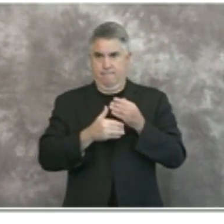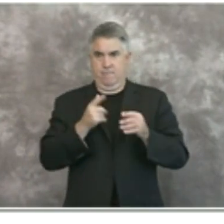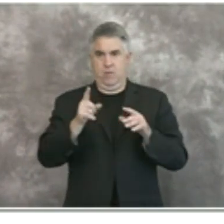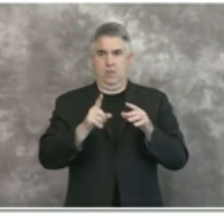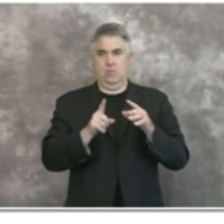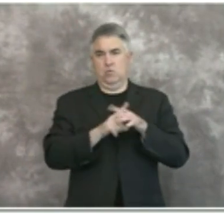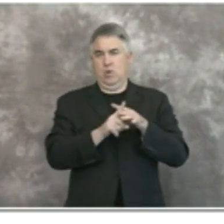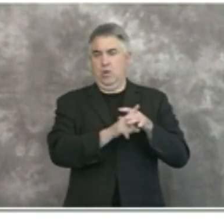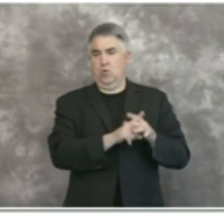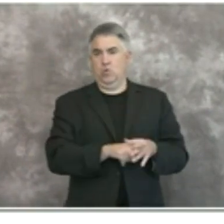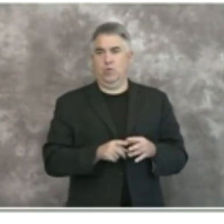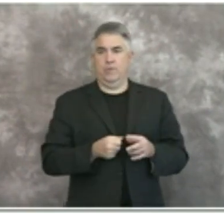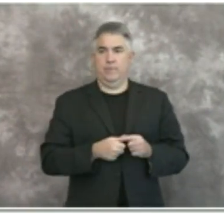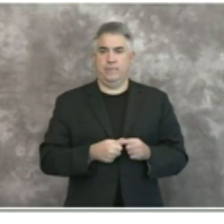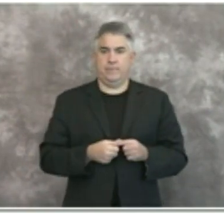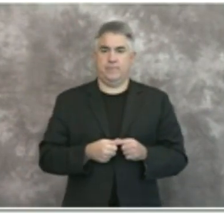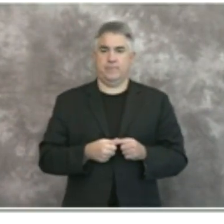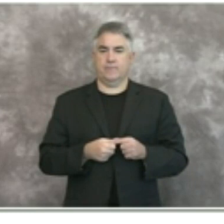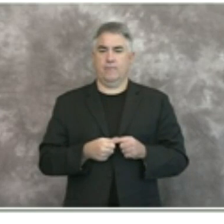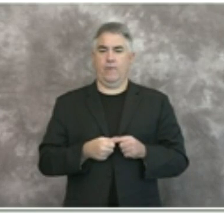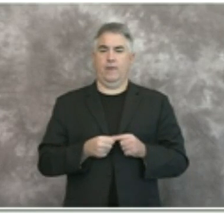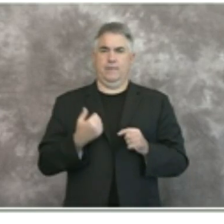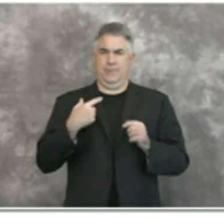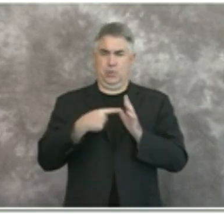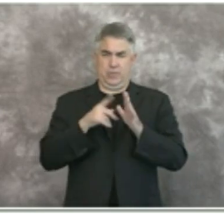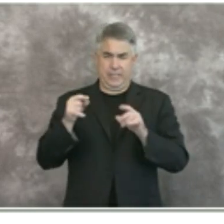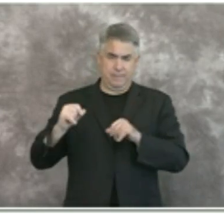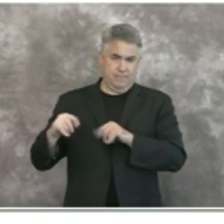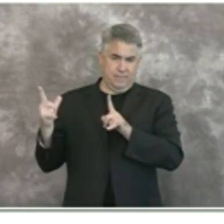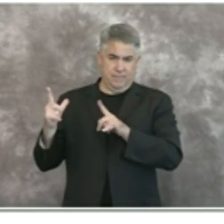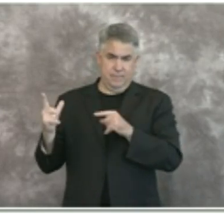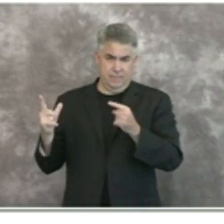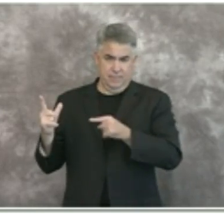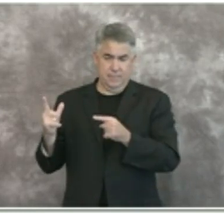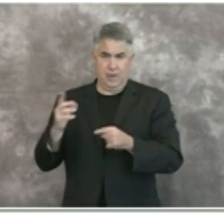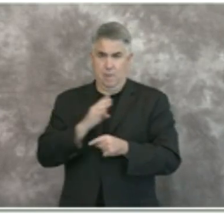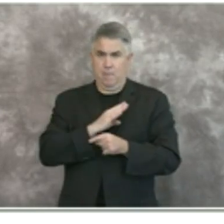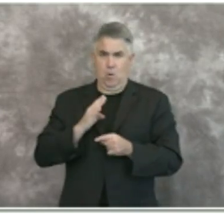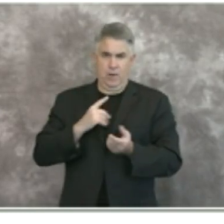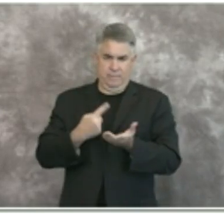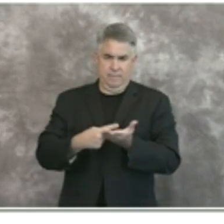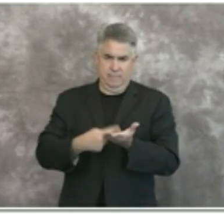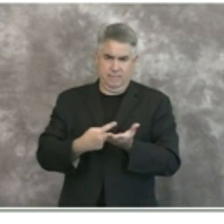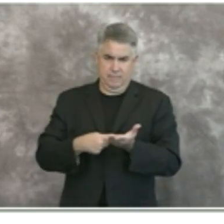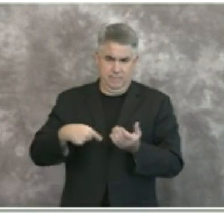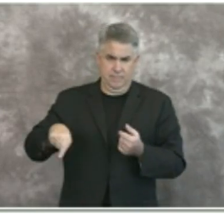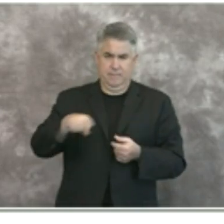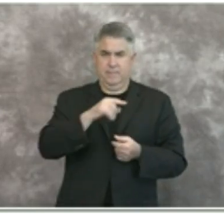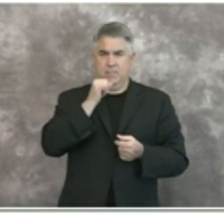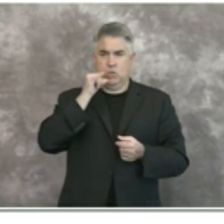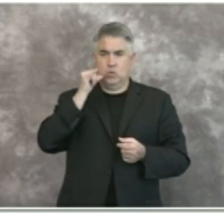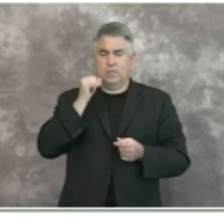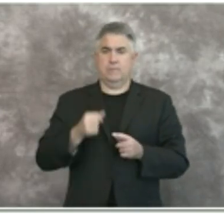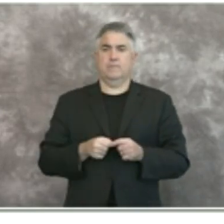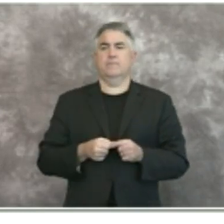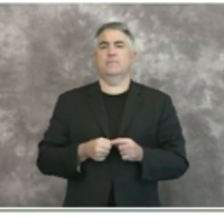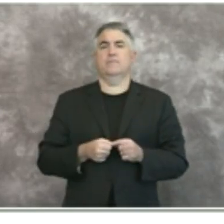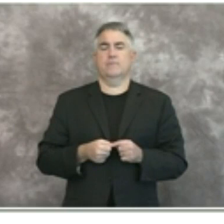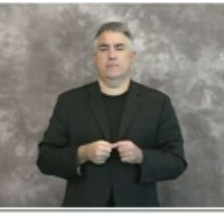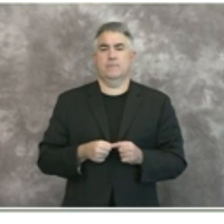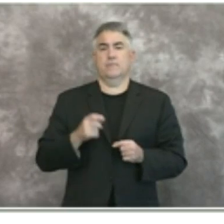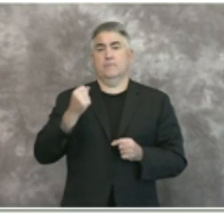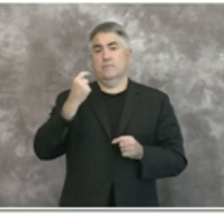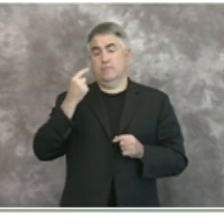the uh uh slide that was shown at the board of supervising advisors meeting yesterday the 13 criteria